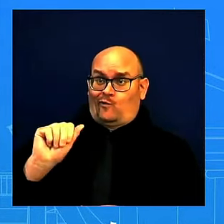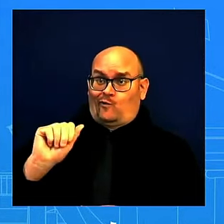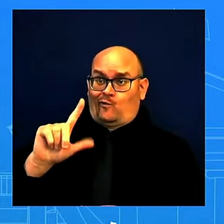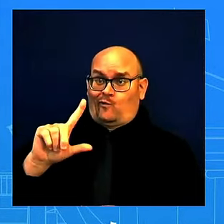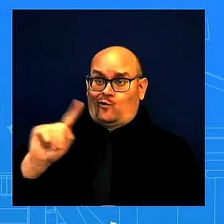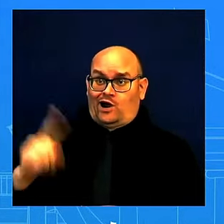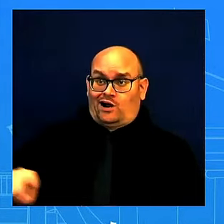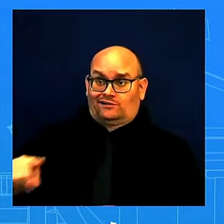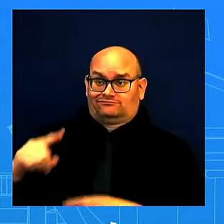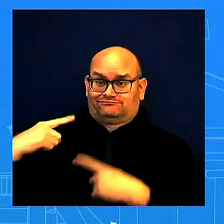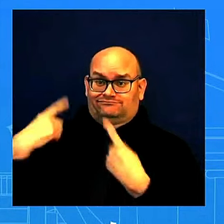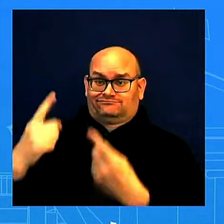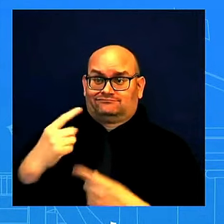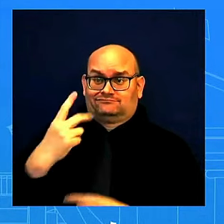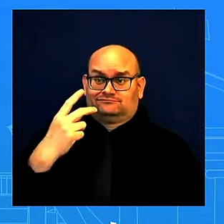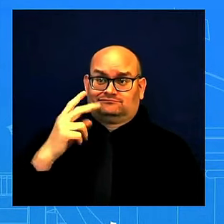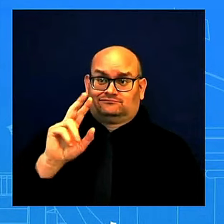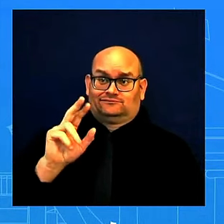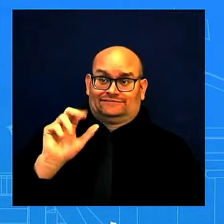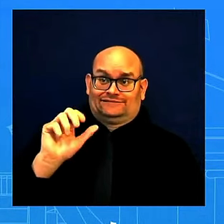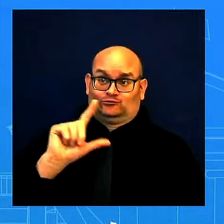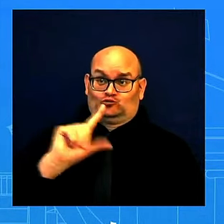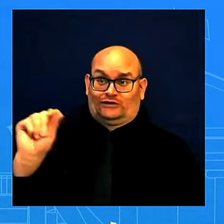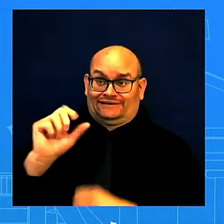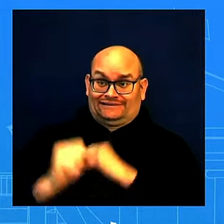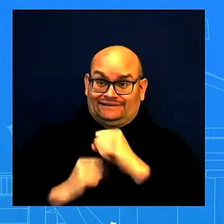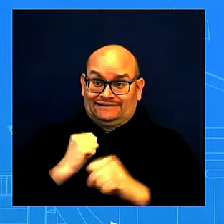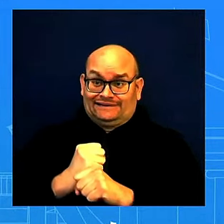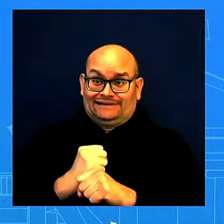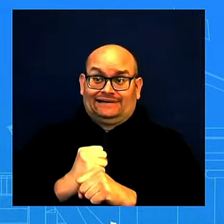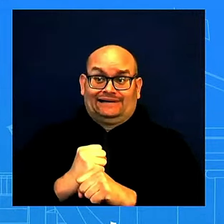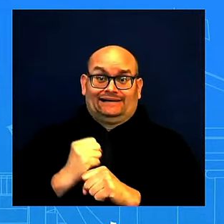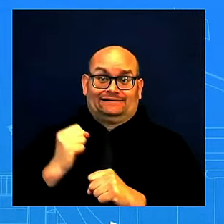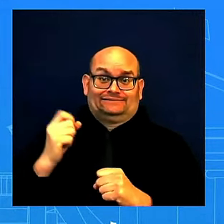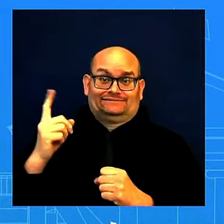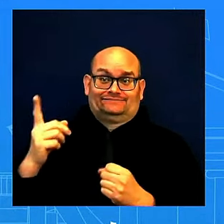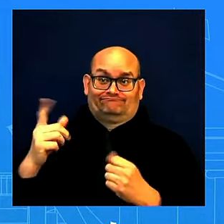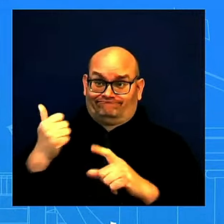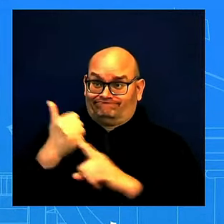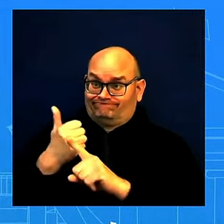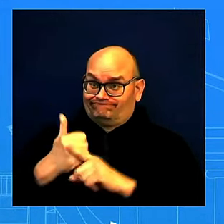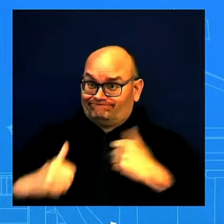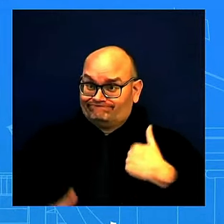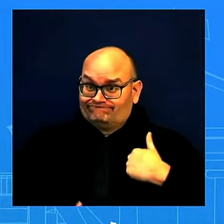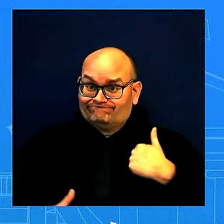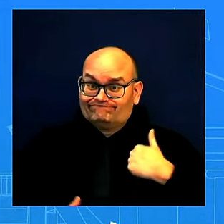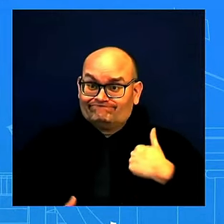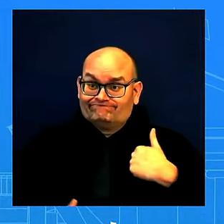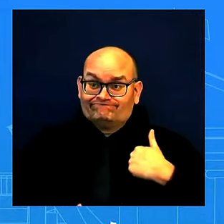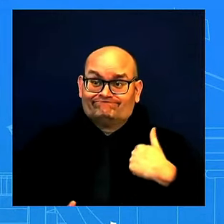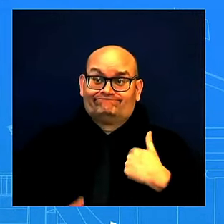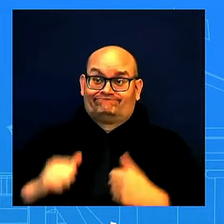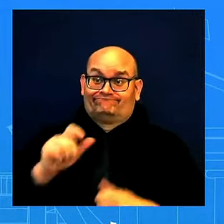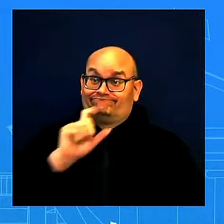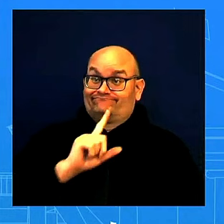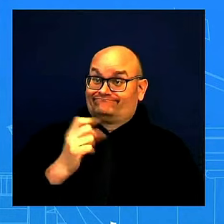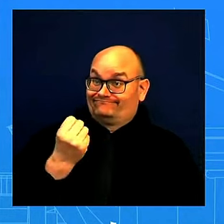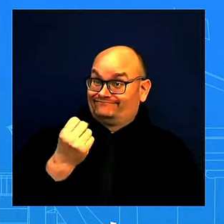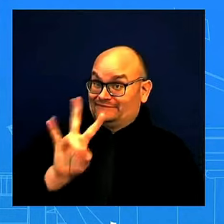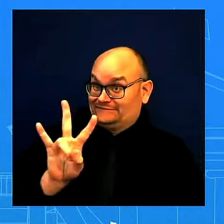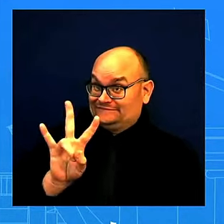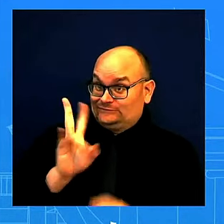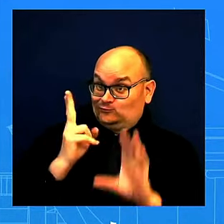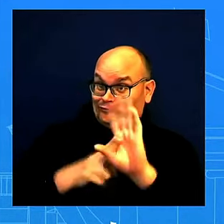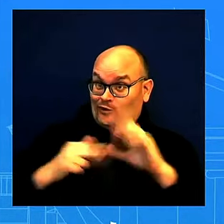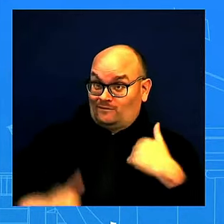enlisted, enlisted to serve his country at the age of 17, served in the Army National